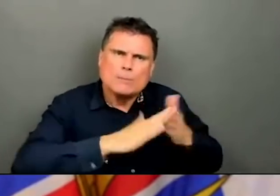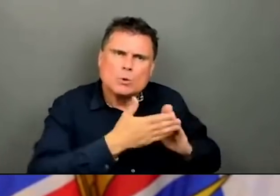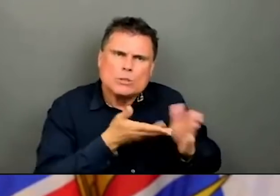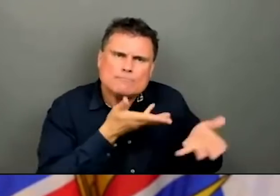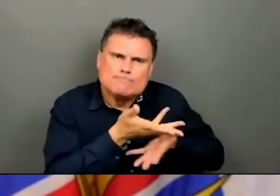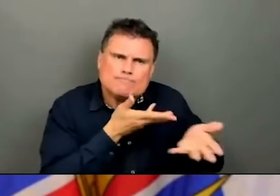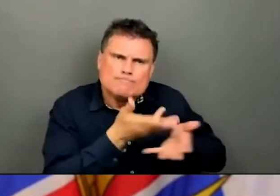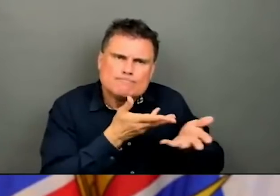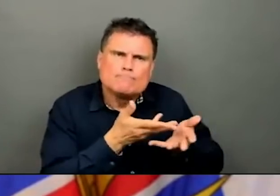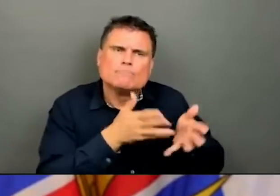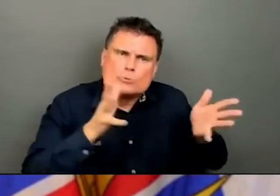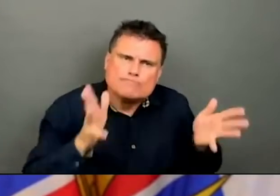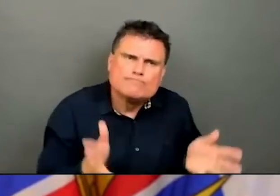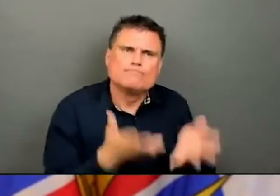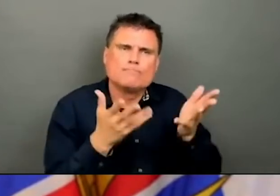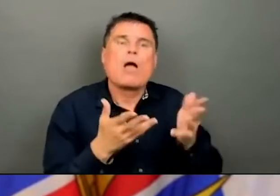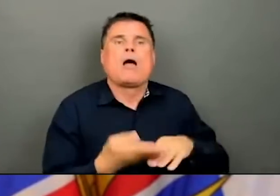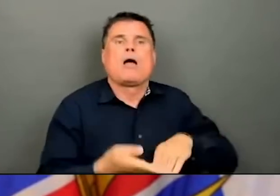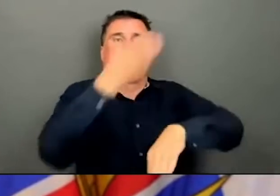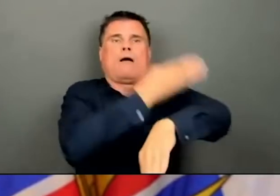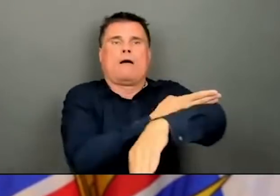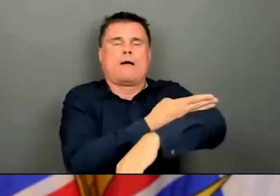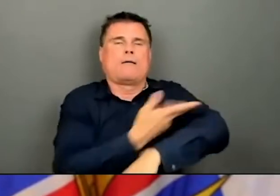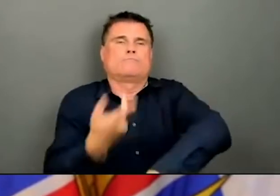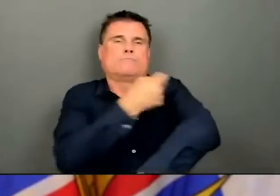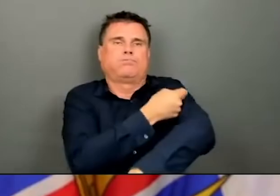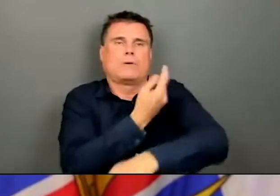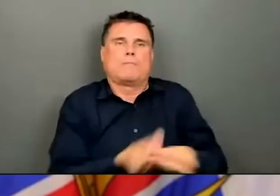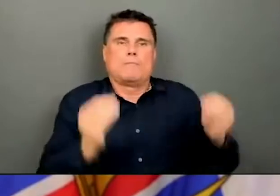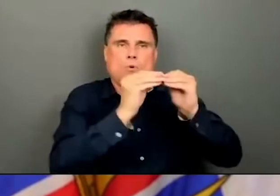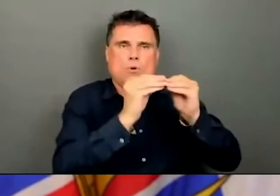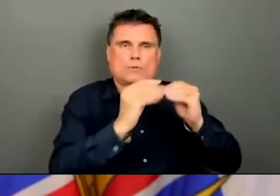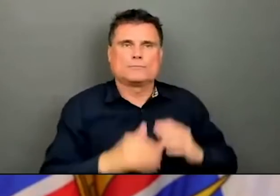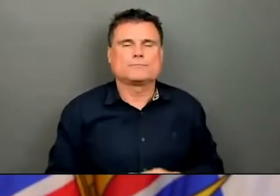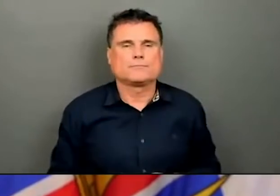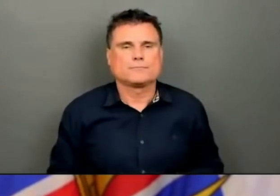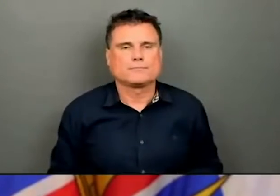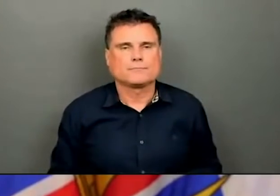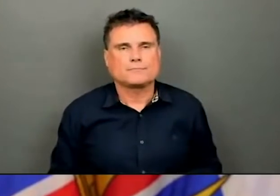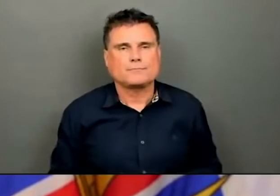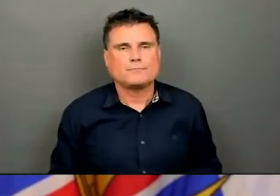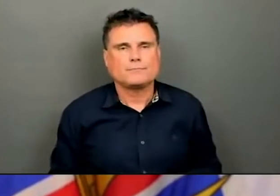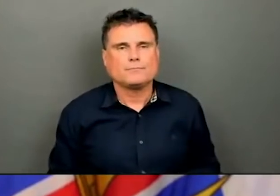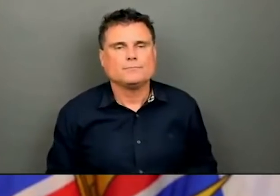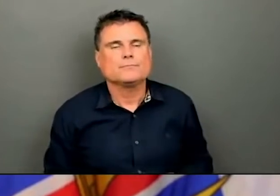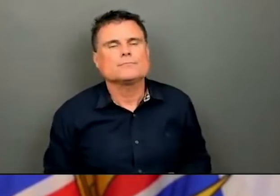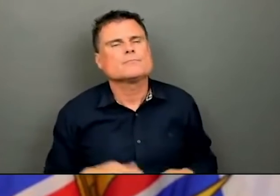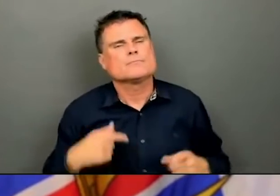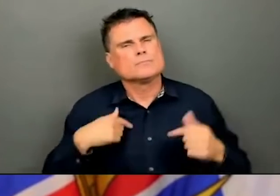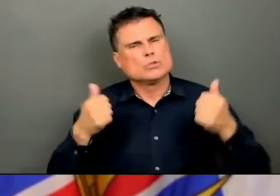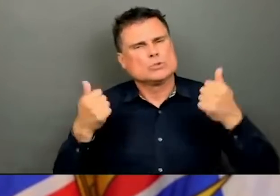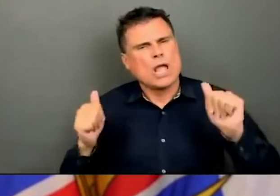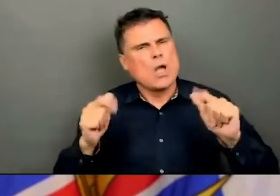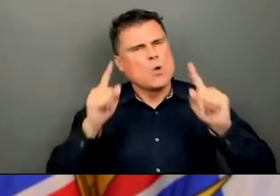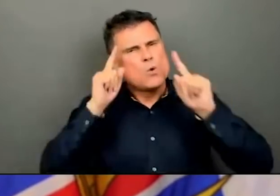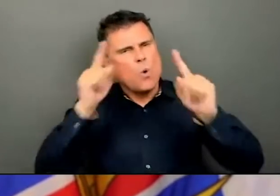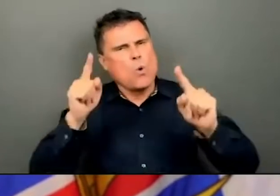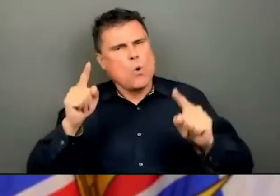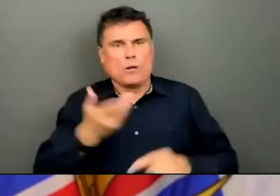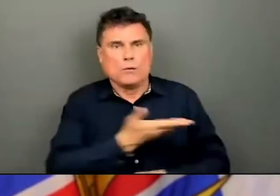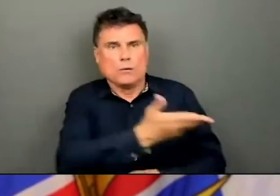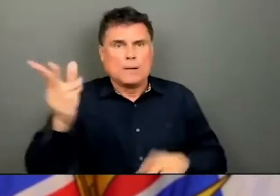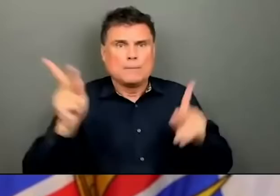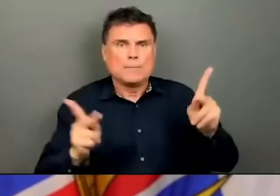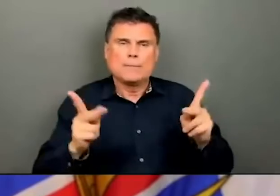it's the fact that we focused on getting access to vaccination for people who were working in